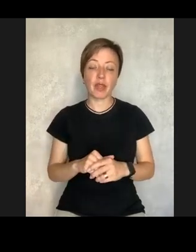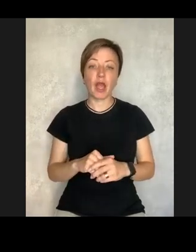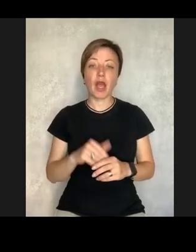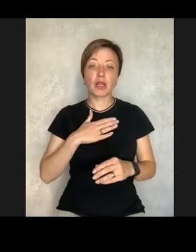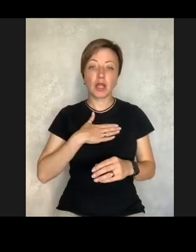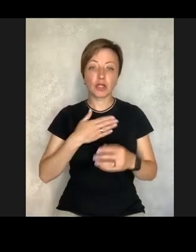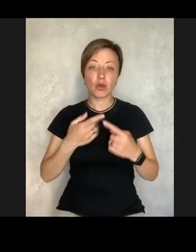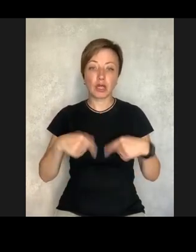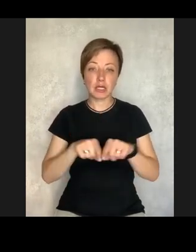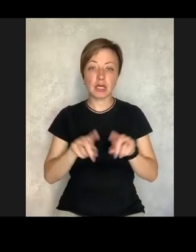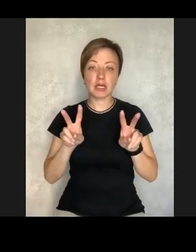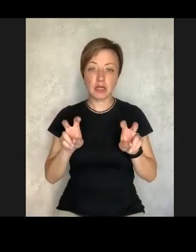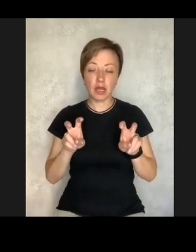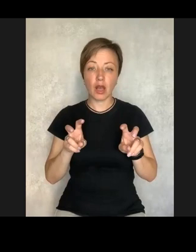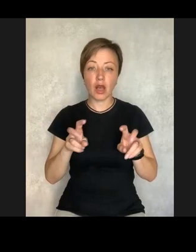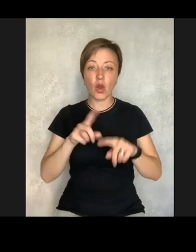assisted living.